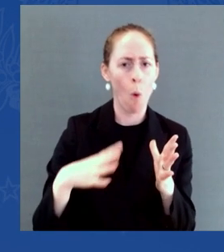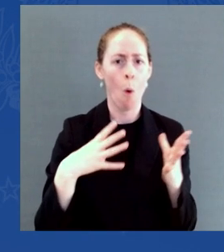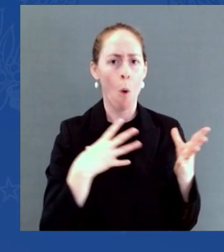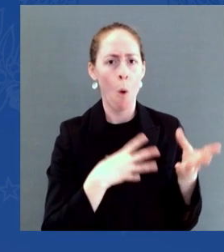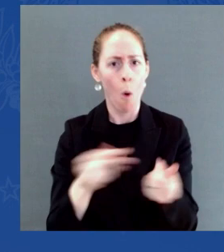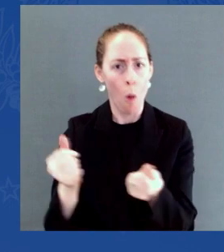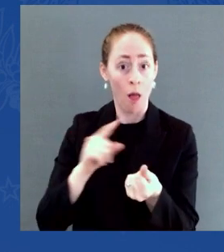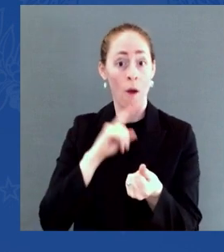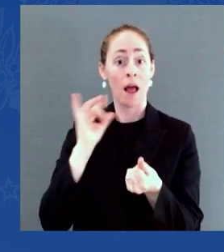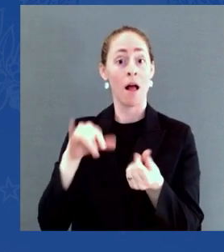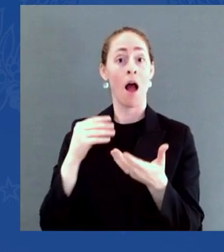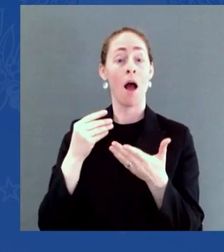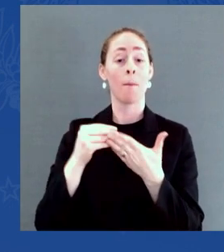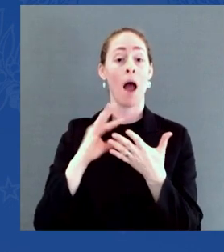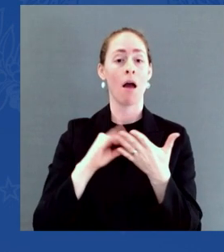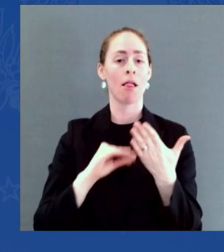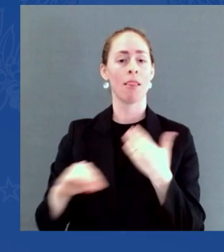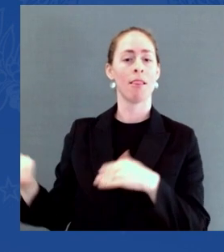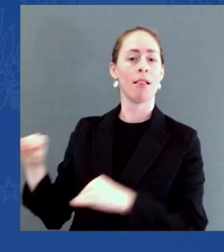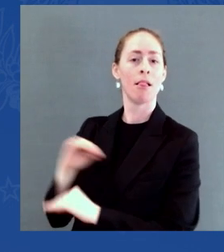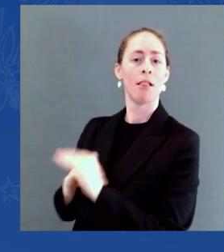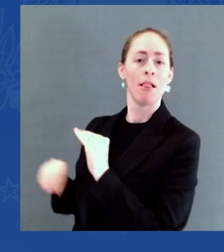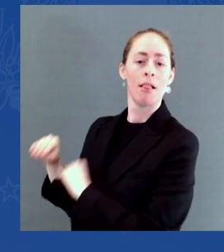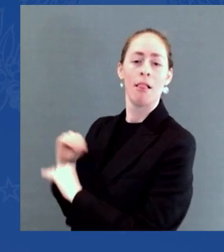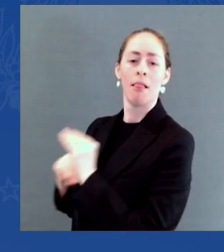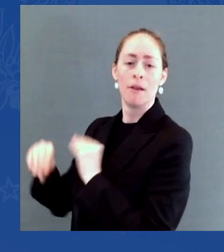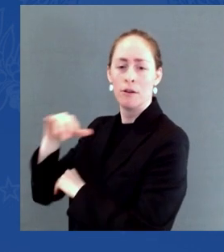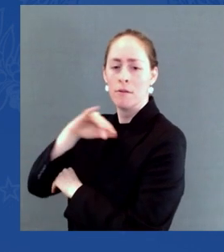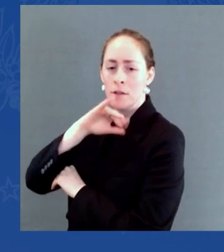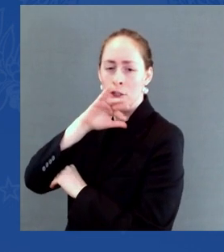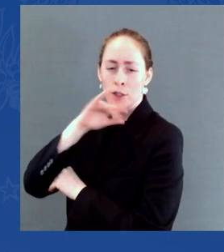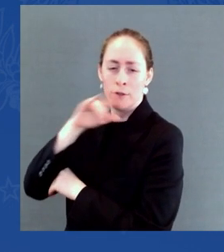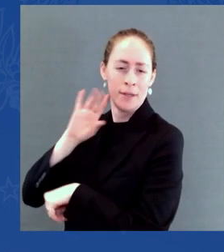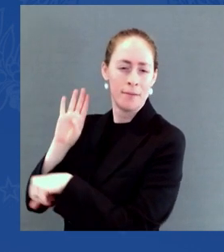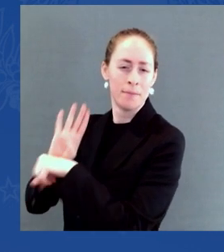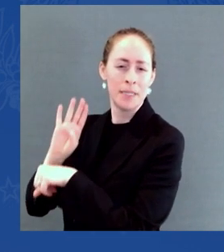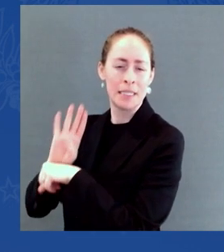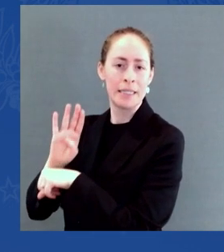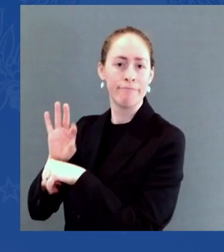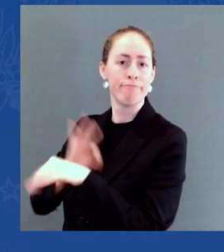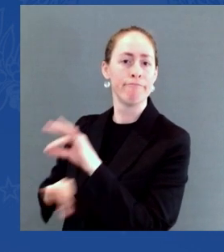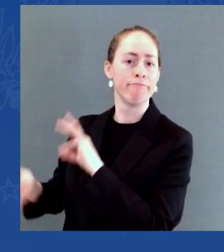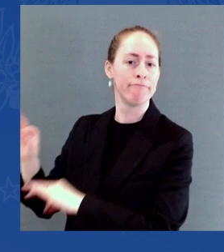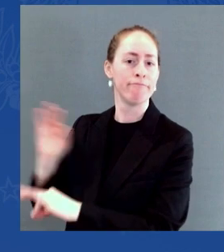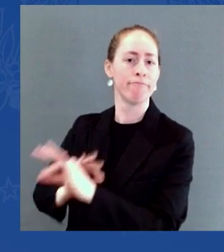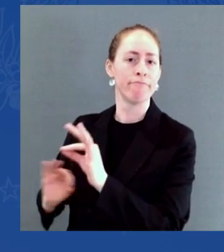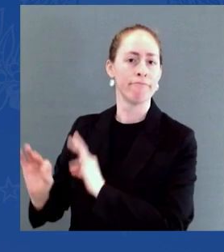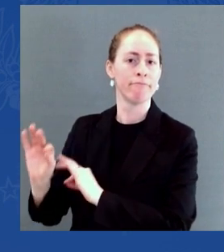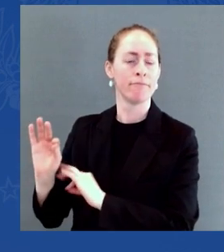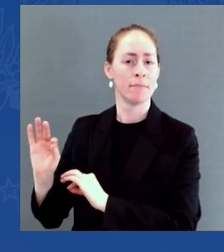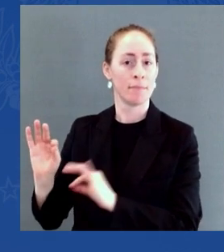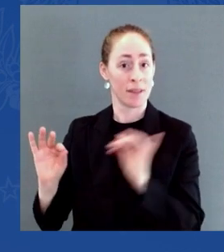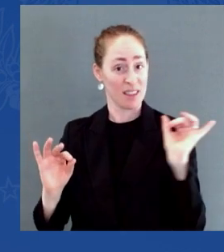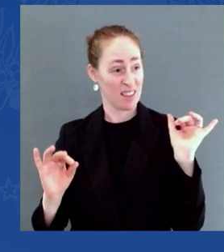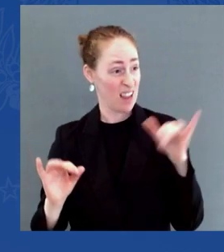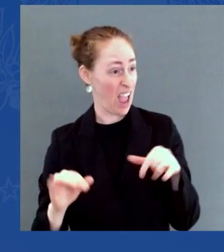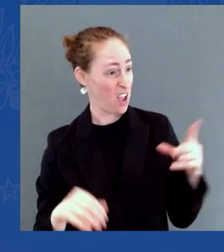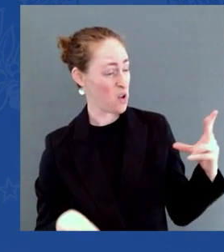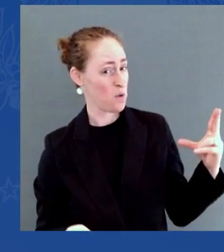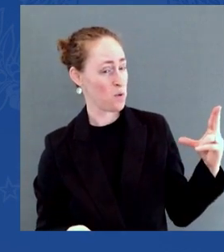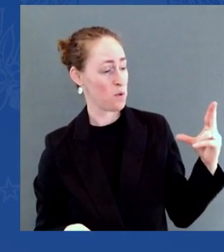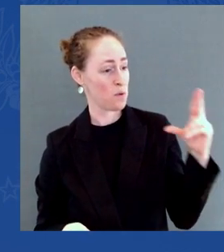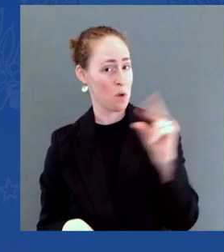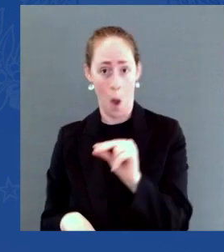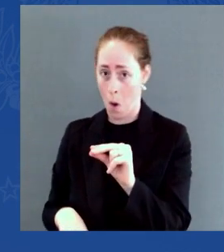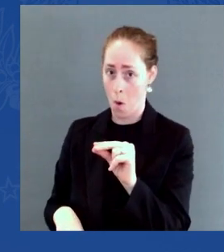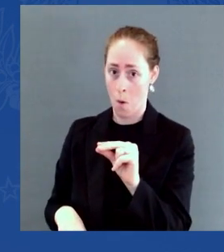than a no vote on the Build Back Better plan. I believe we simply can't afford to do nothing and wait and see what happens.